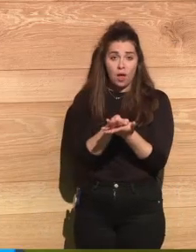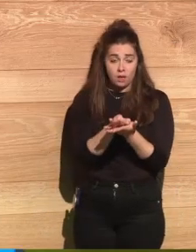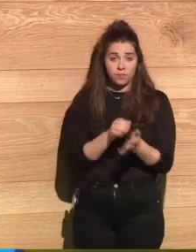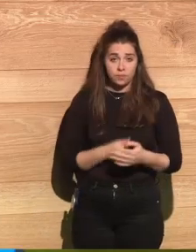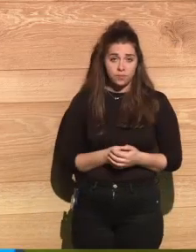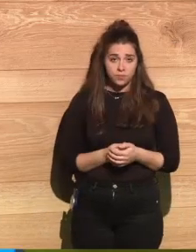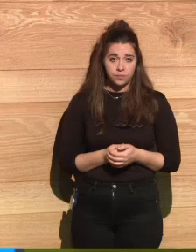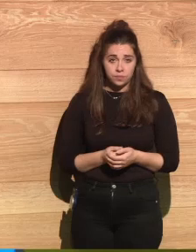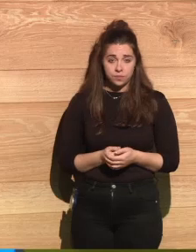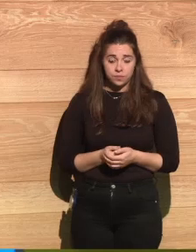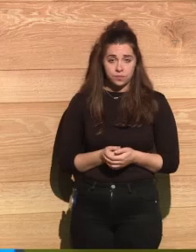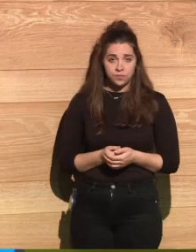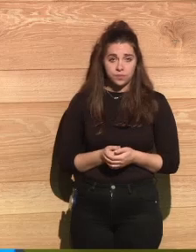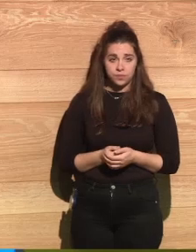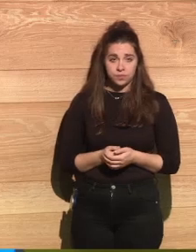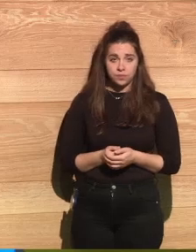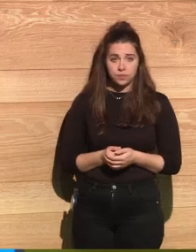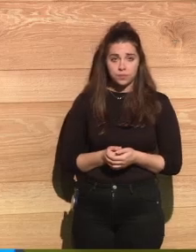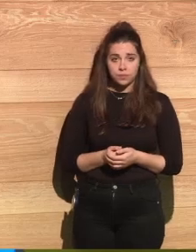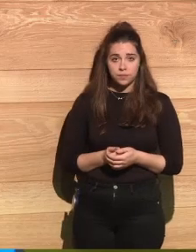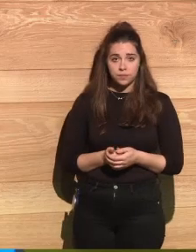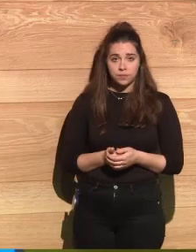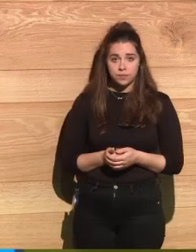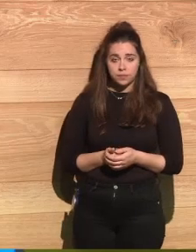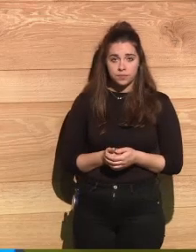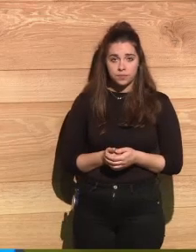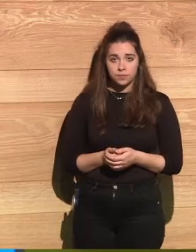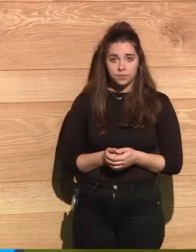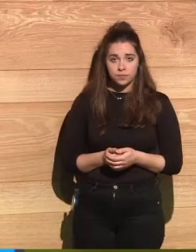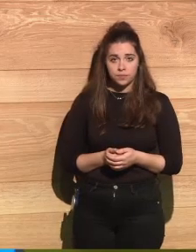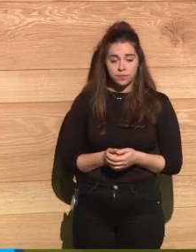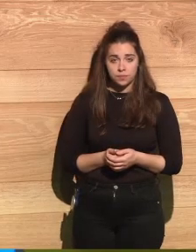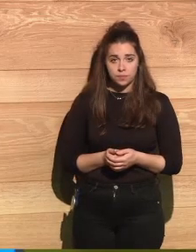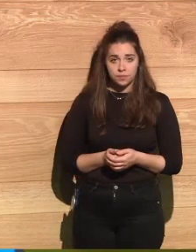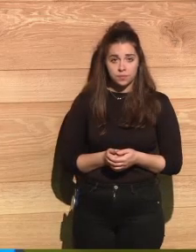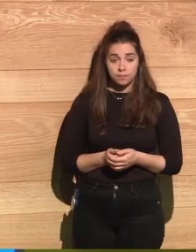They were to provide manual labor for army.